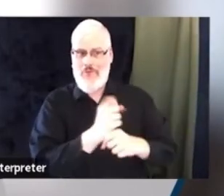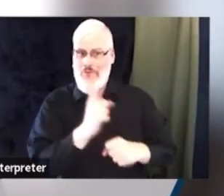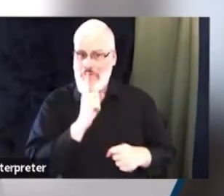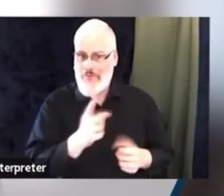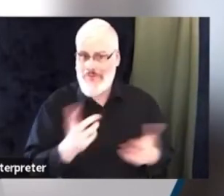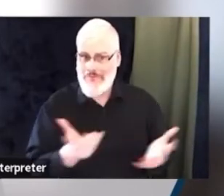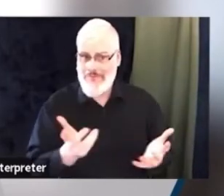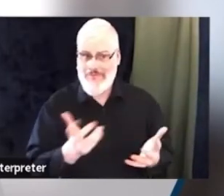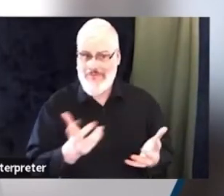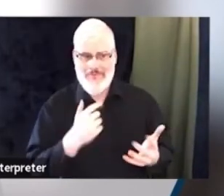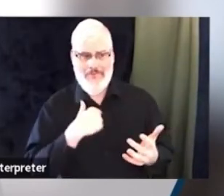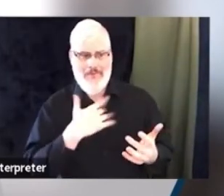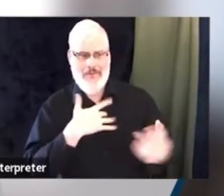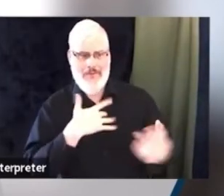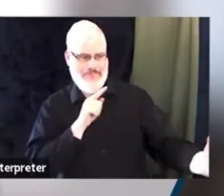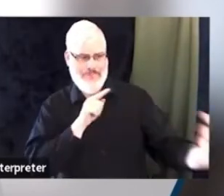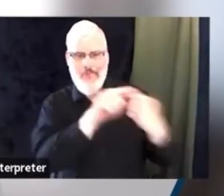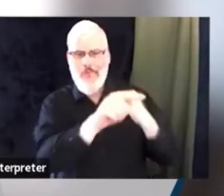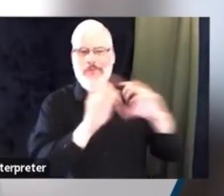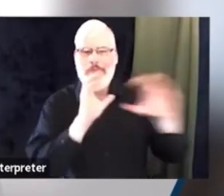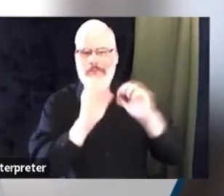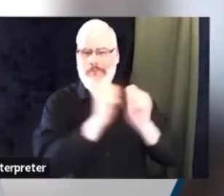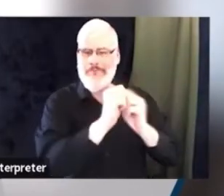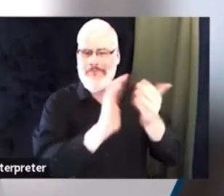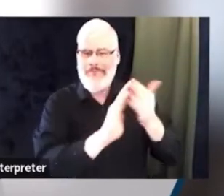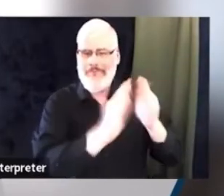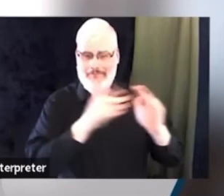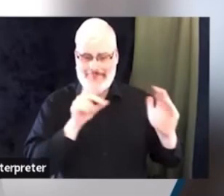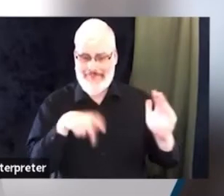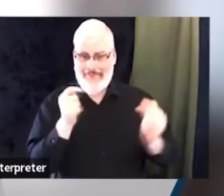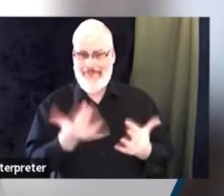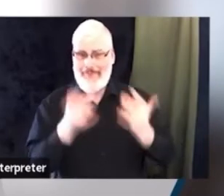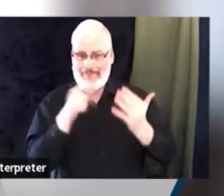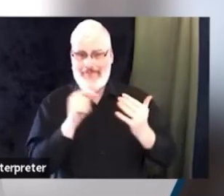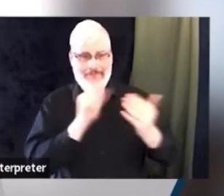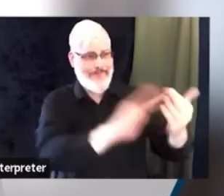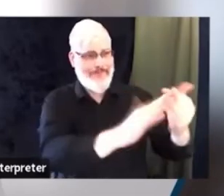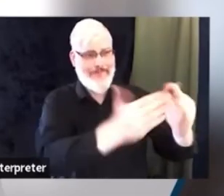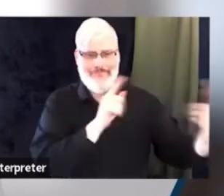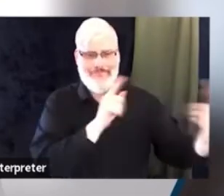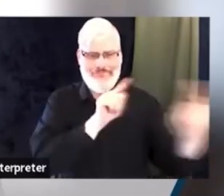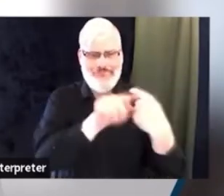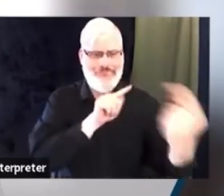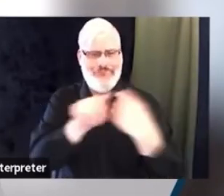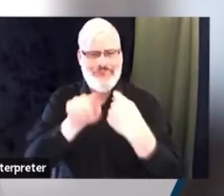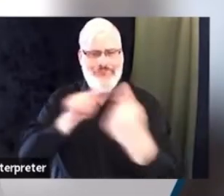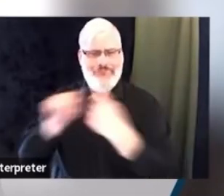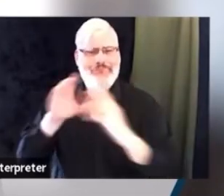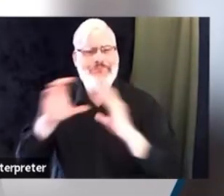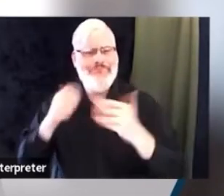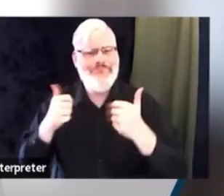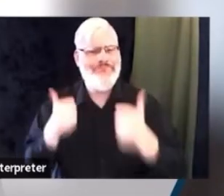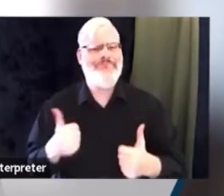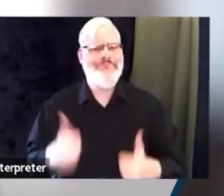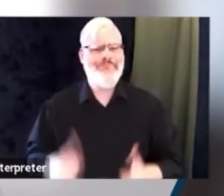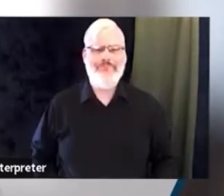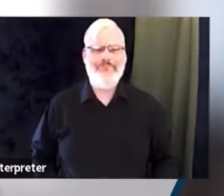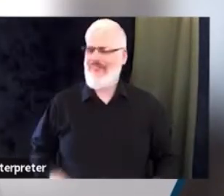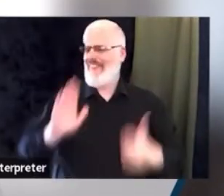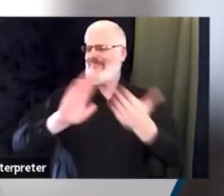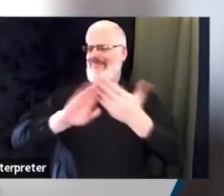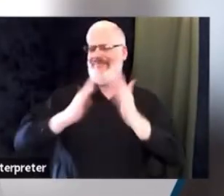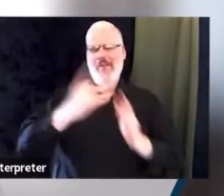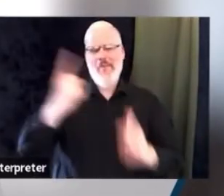always open, and the community is always locked in with a large invitation, and we have to be proactive about that.